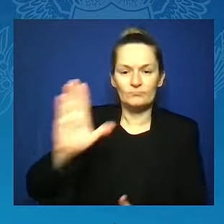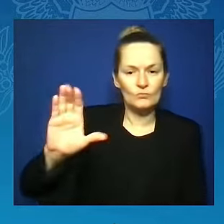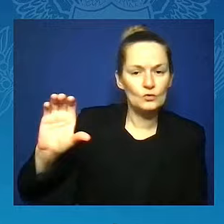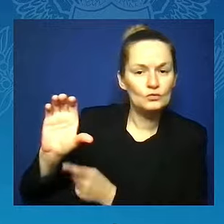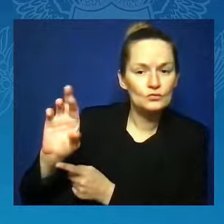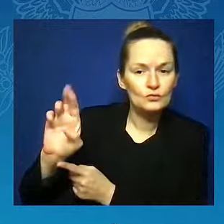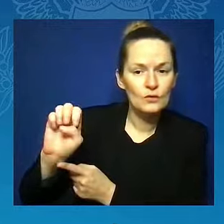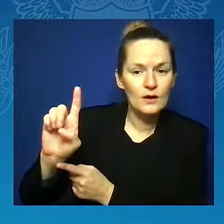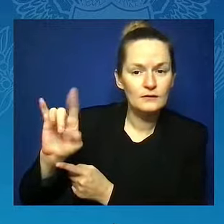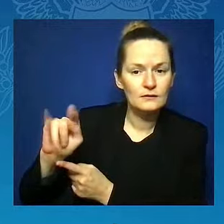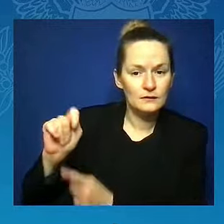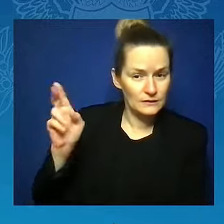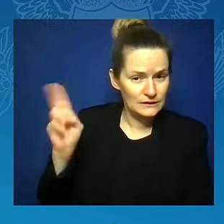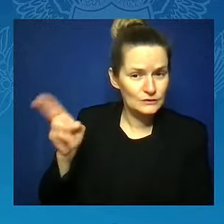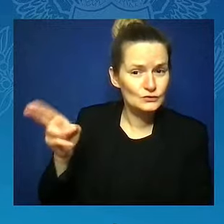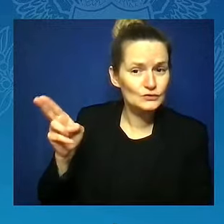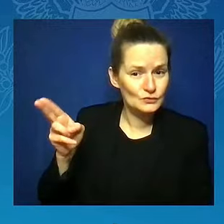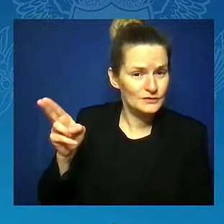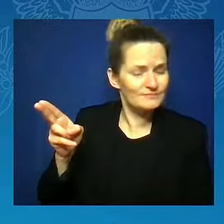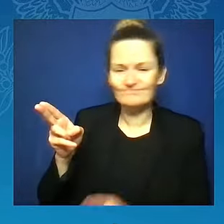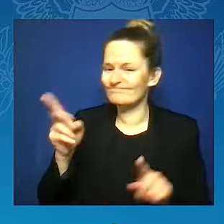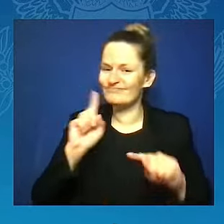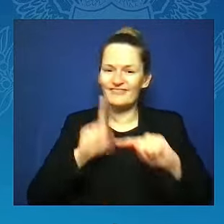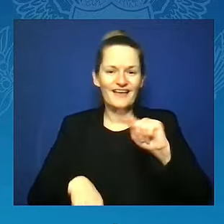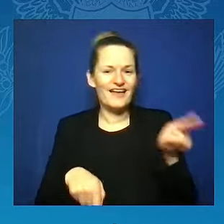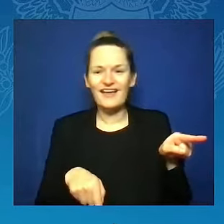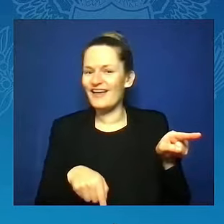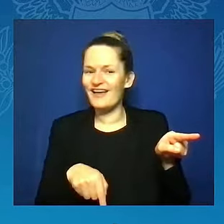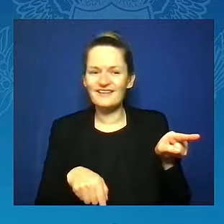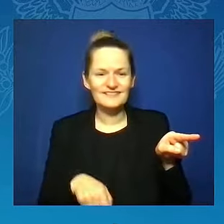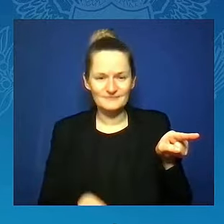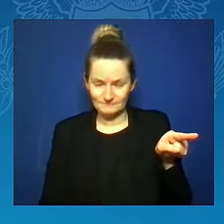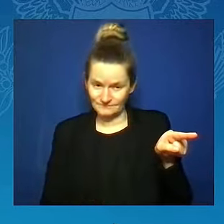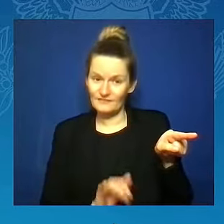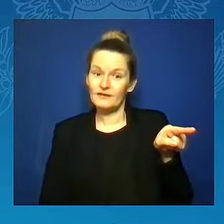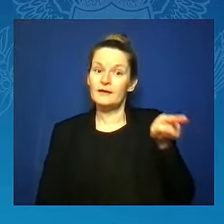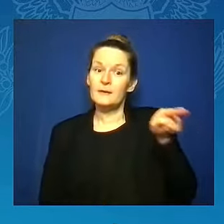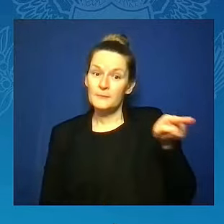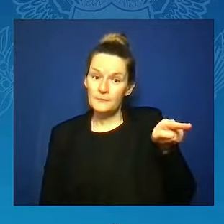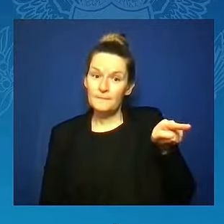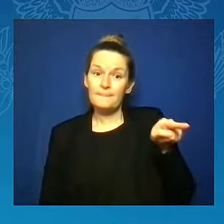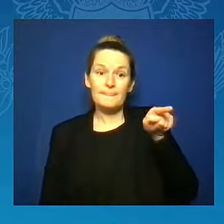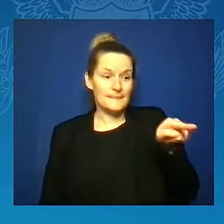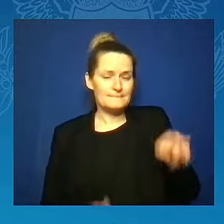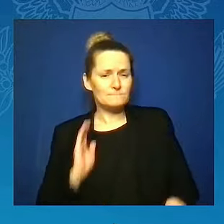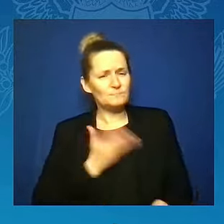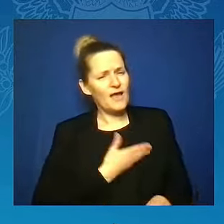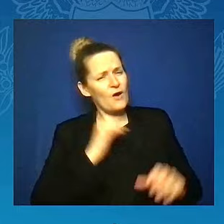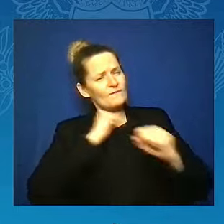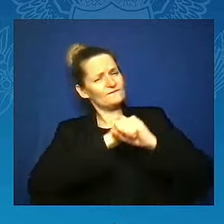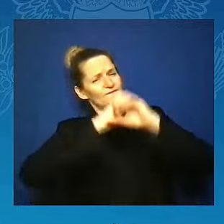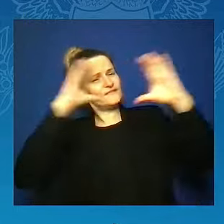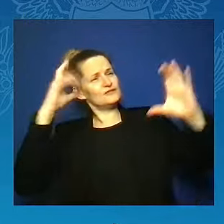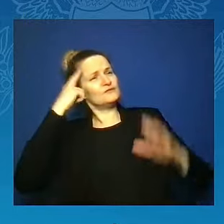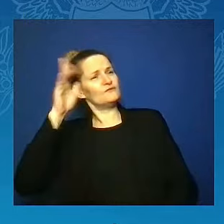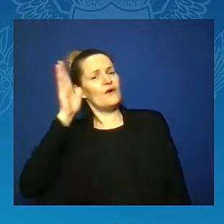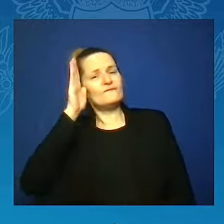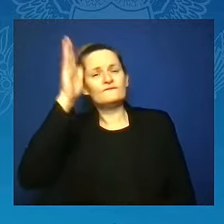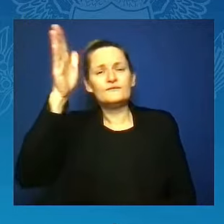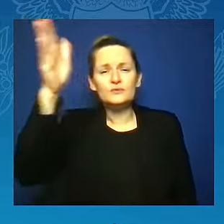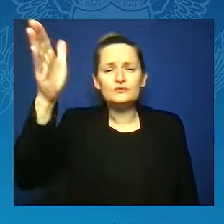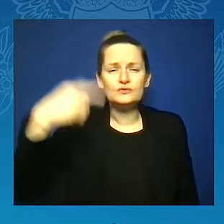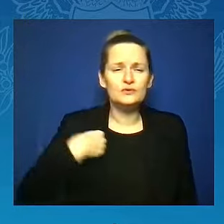And it is because of our collective vision for the future that we continue to fight for